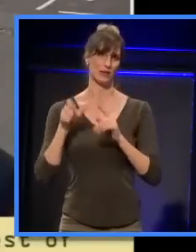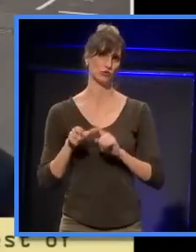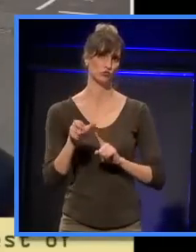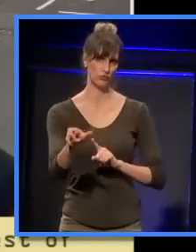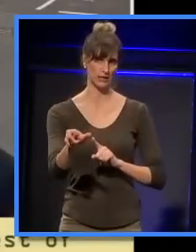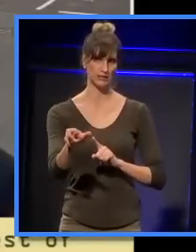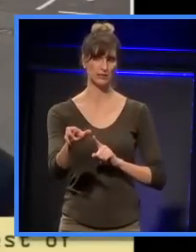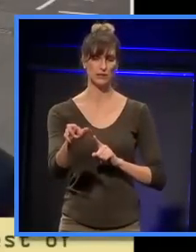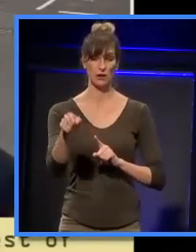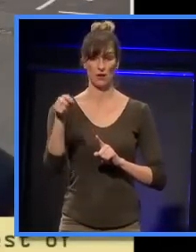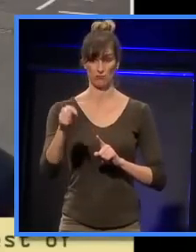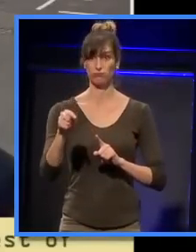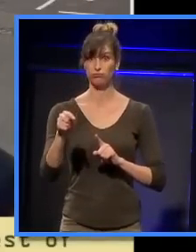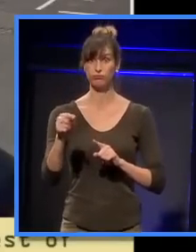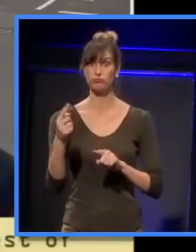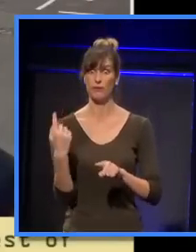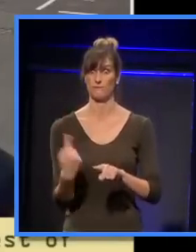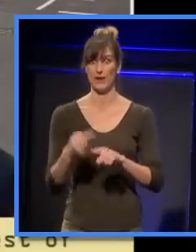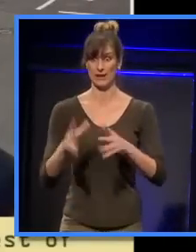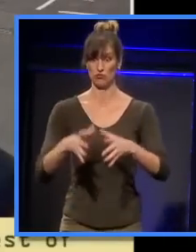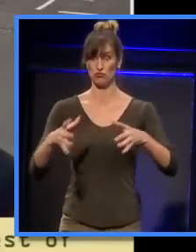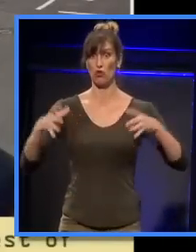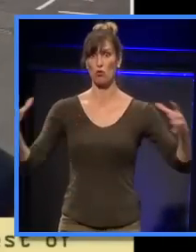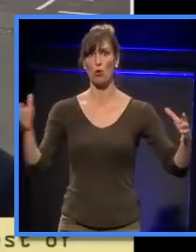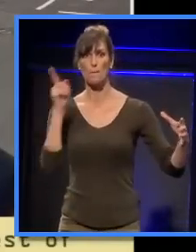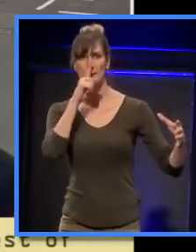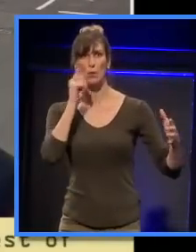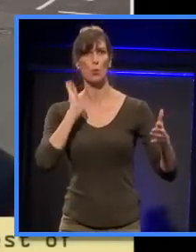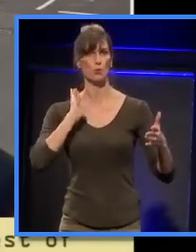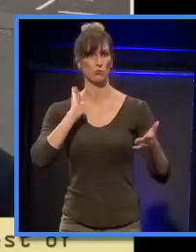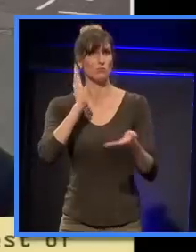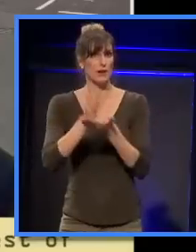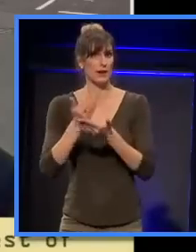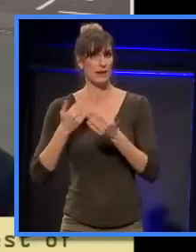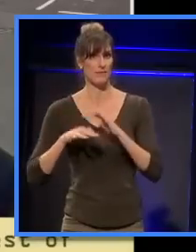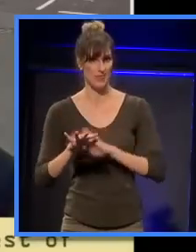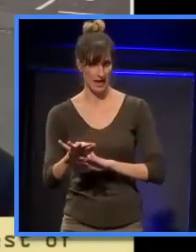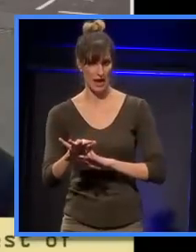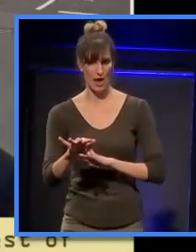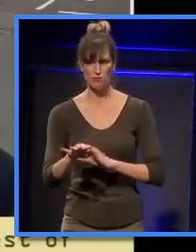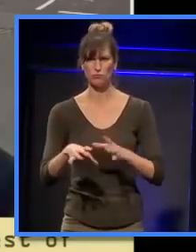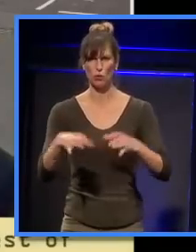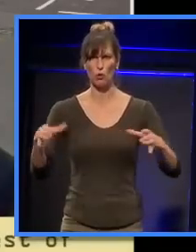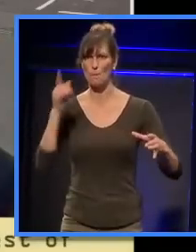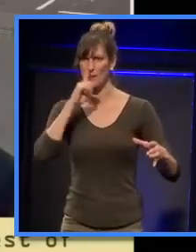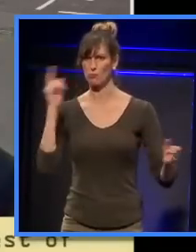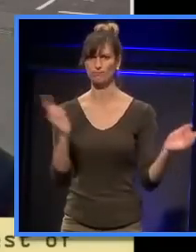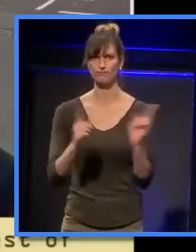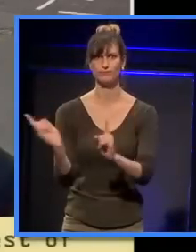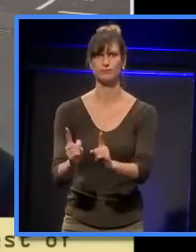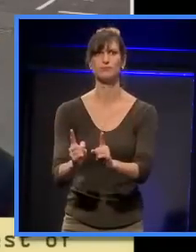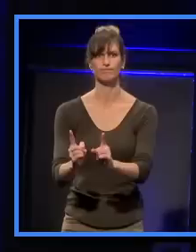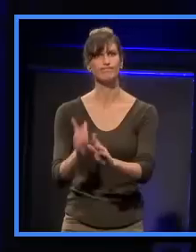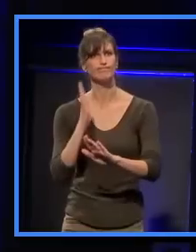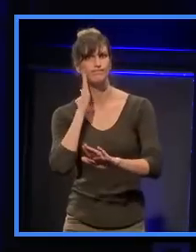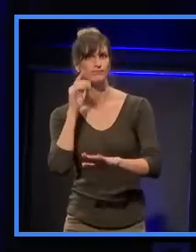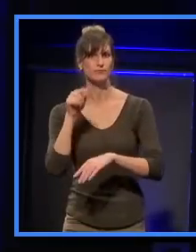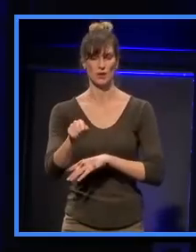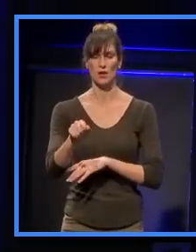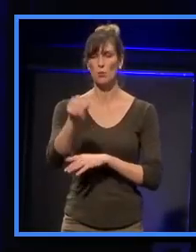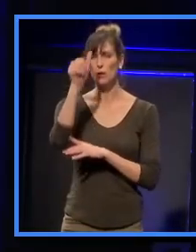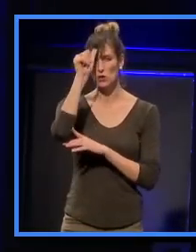rapidly growing residential parts of the central city. We know that we can do much, much better than this.